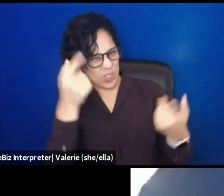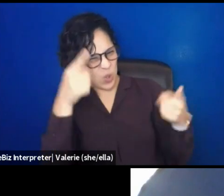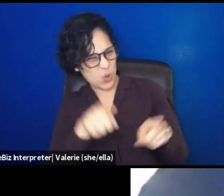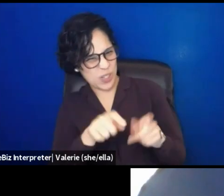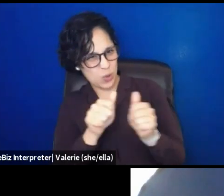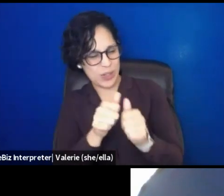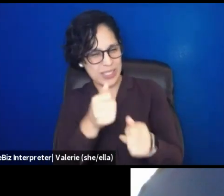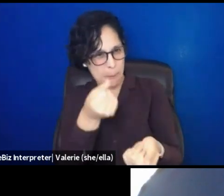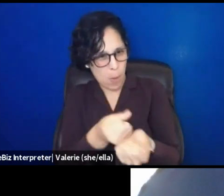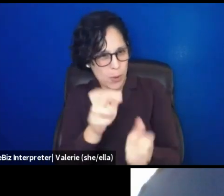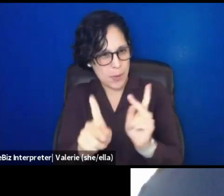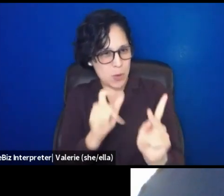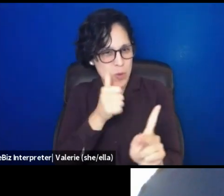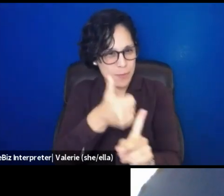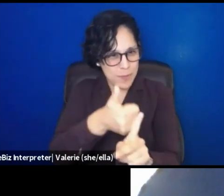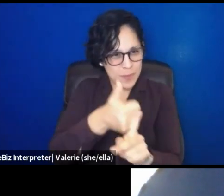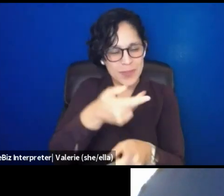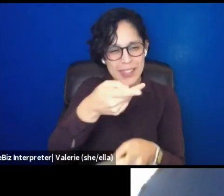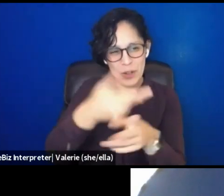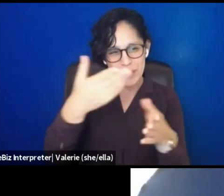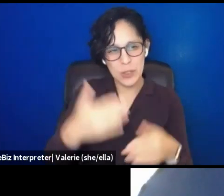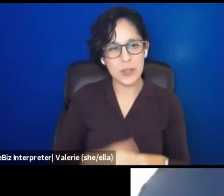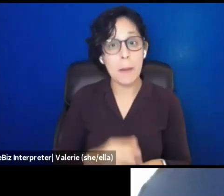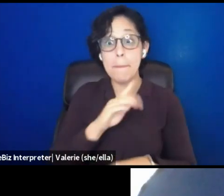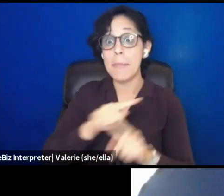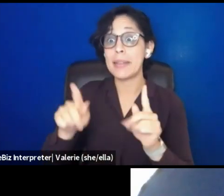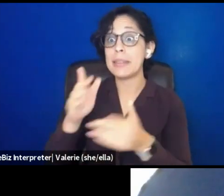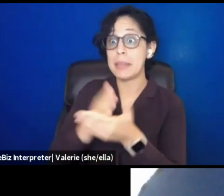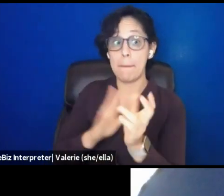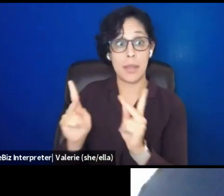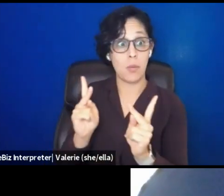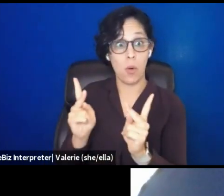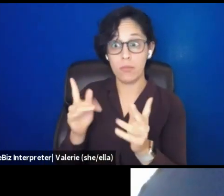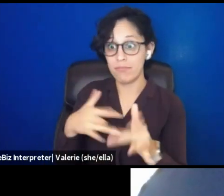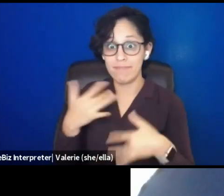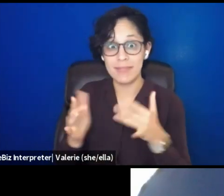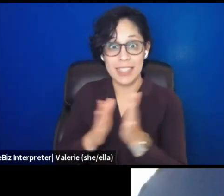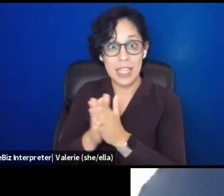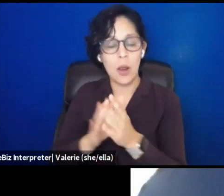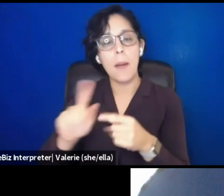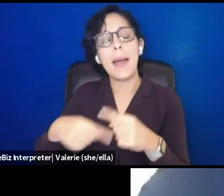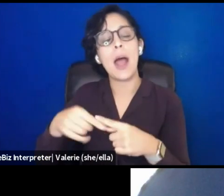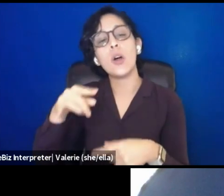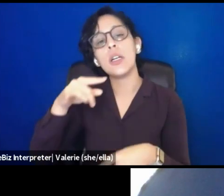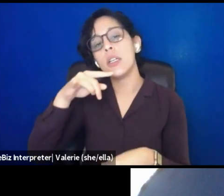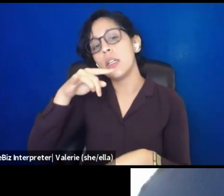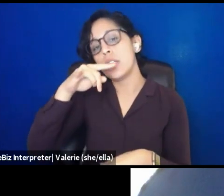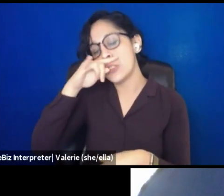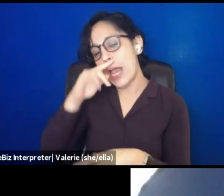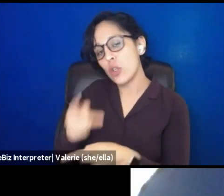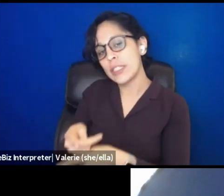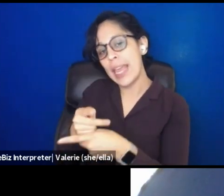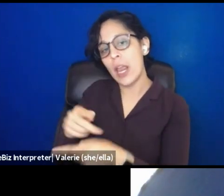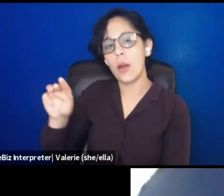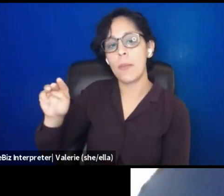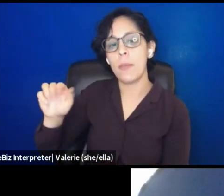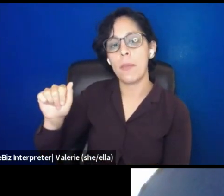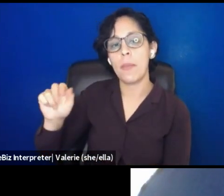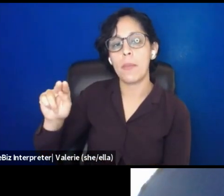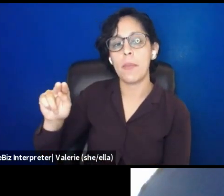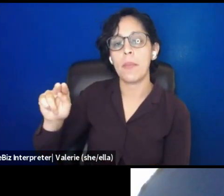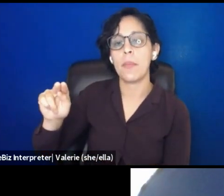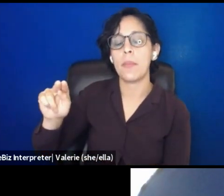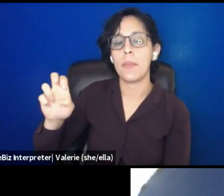Um, but there were definitely areas that people were most excited about. Our child care matinee, um, was really exciting. I think we